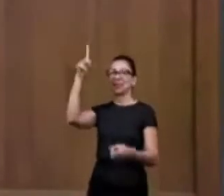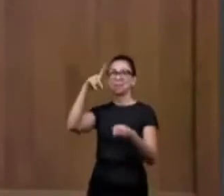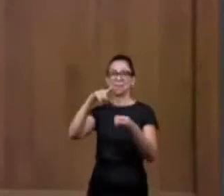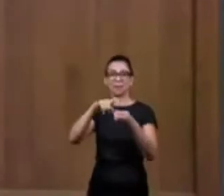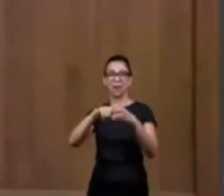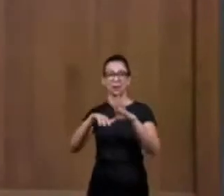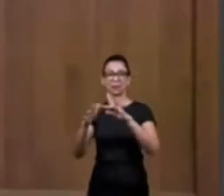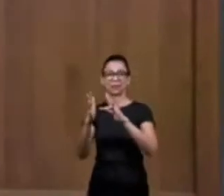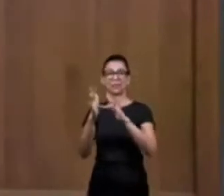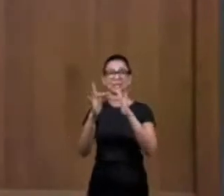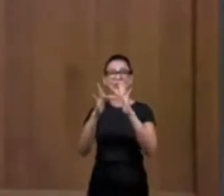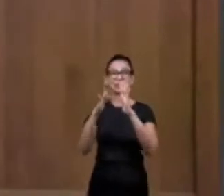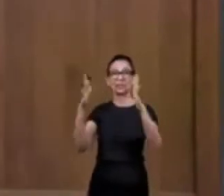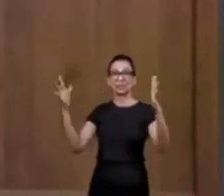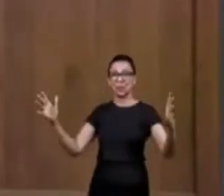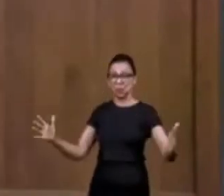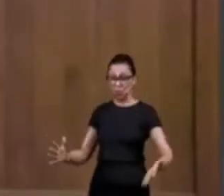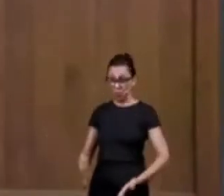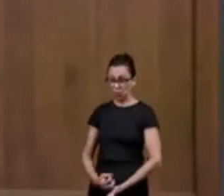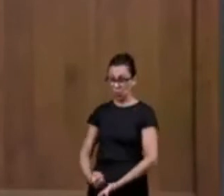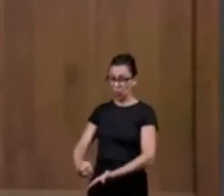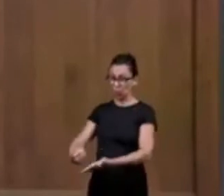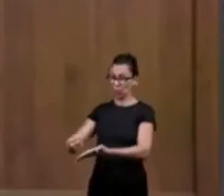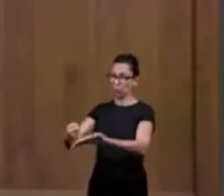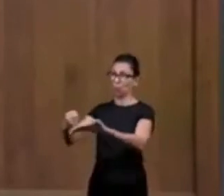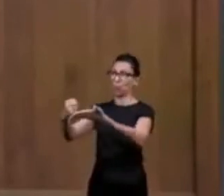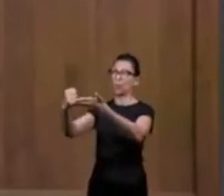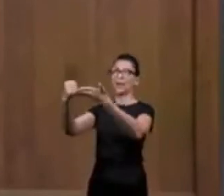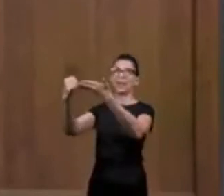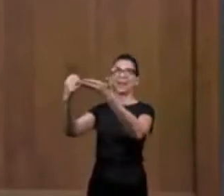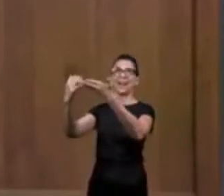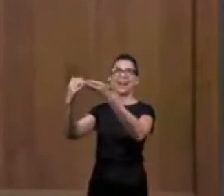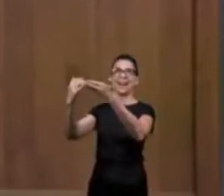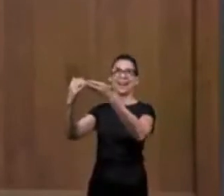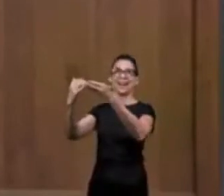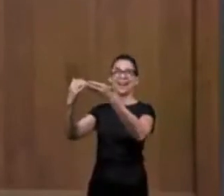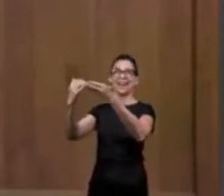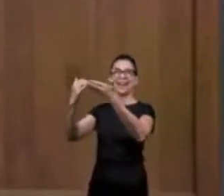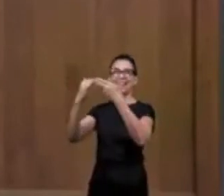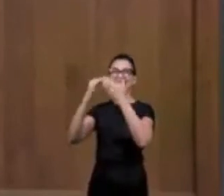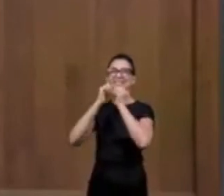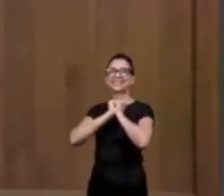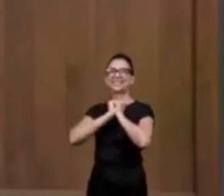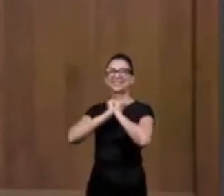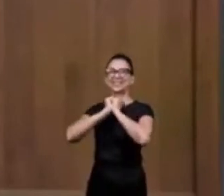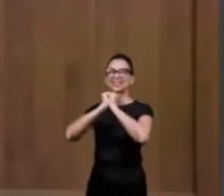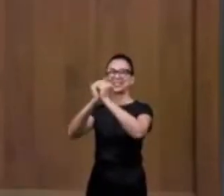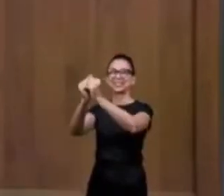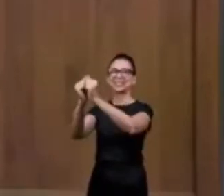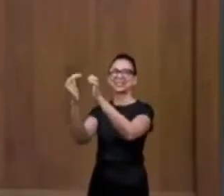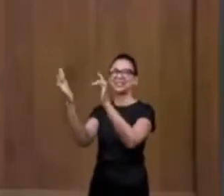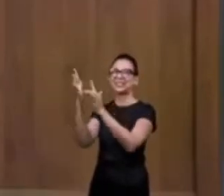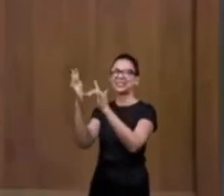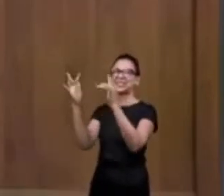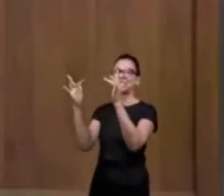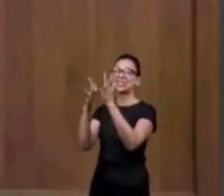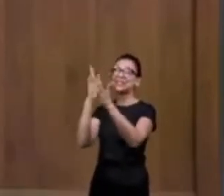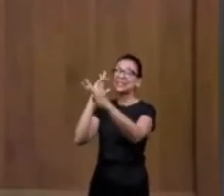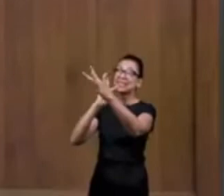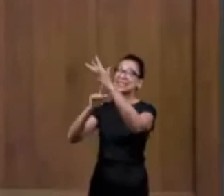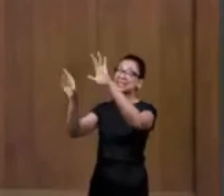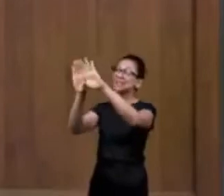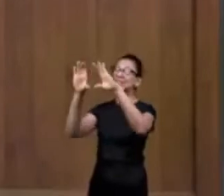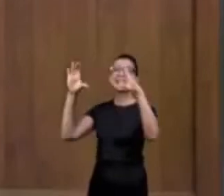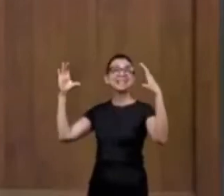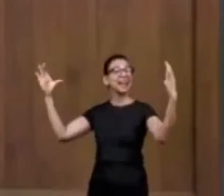lord the day that the lord will take and rapture all his church and together we will be